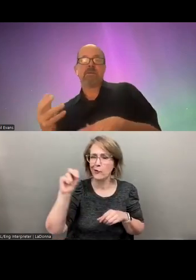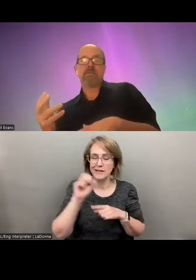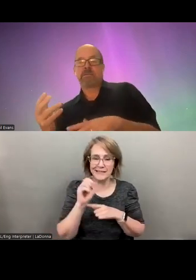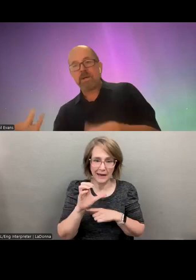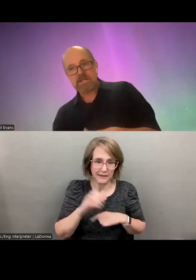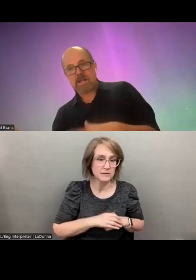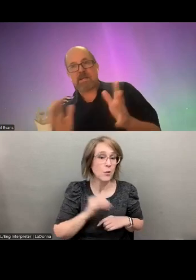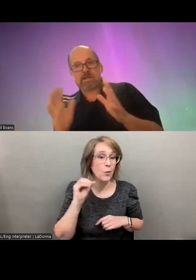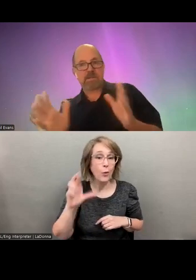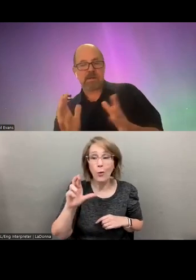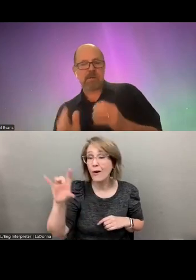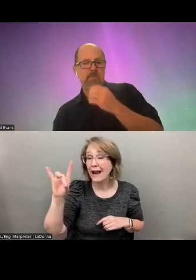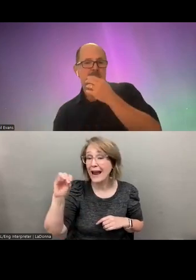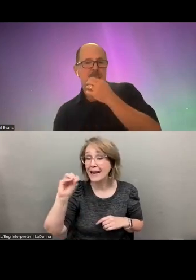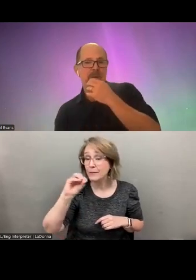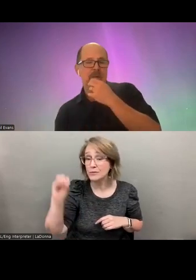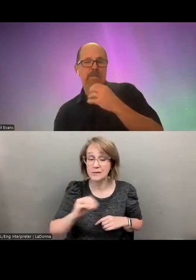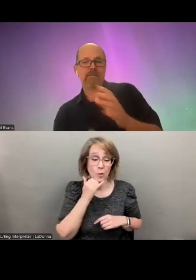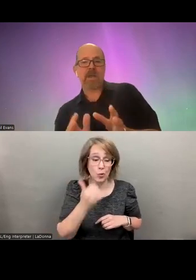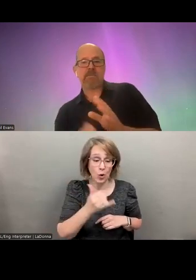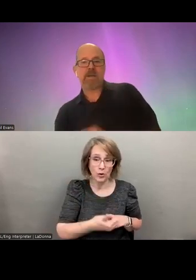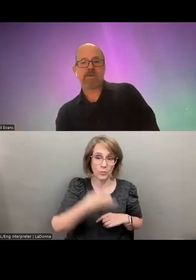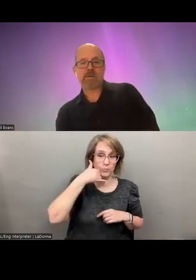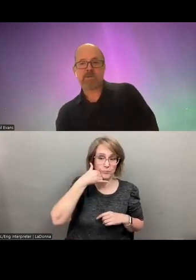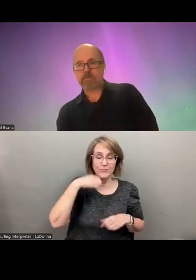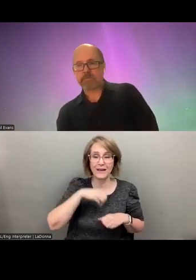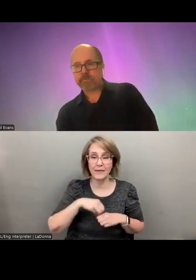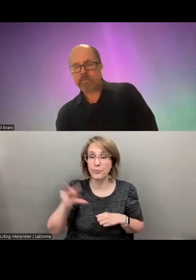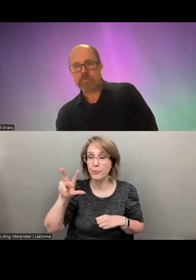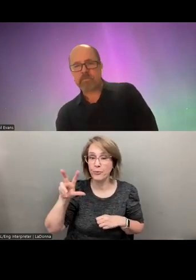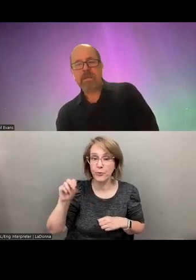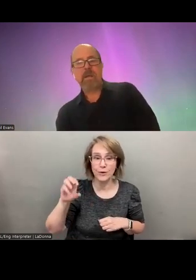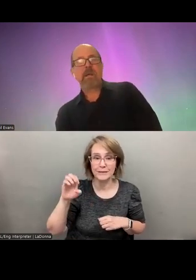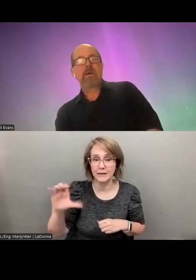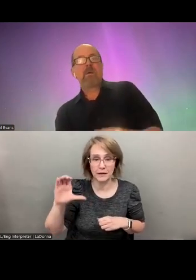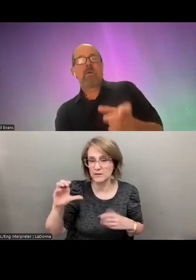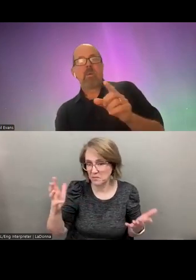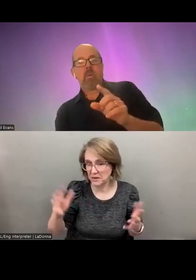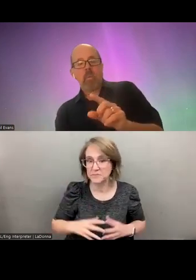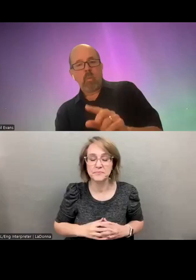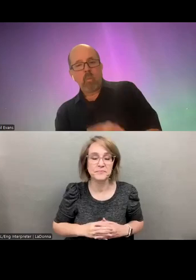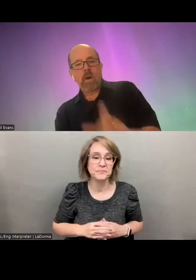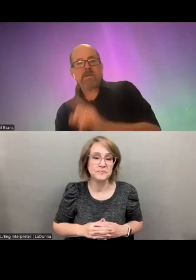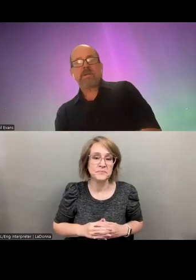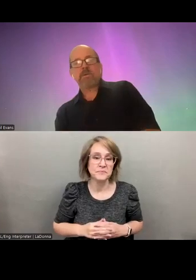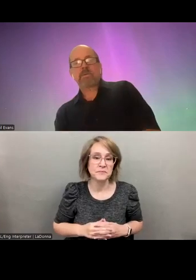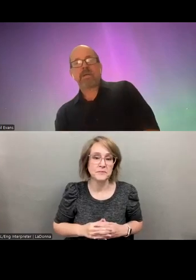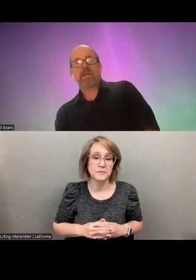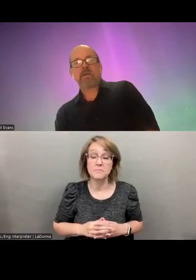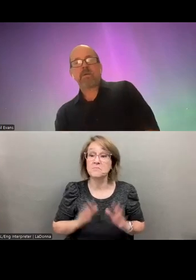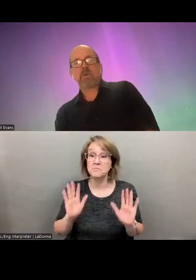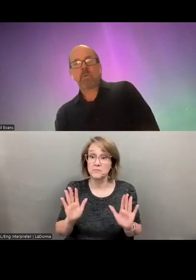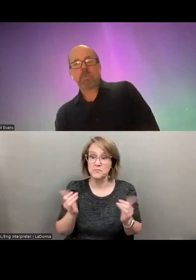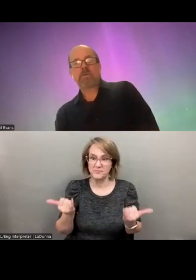within 20 seconds, um, uh, type of metric. So what do